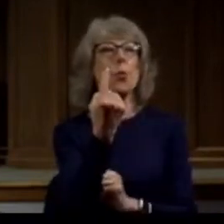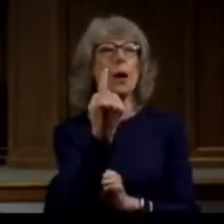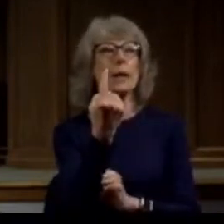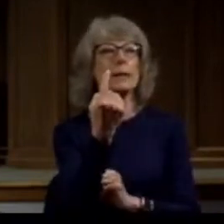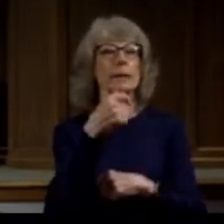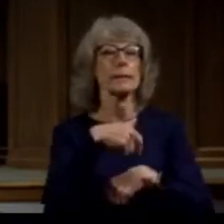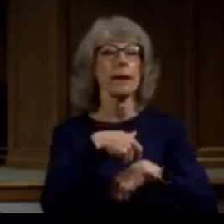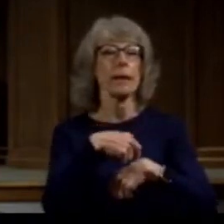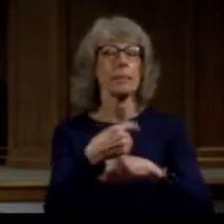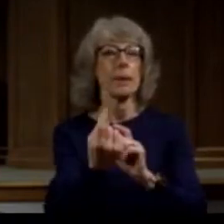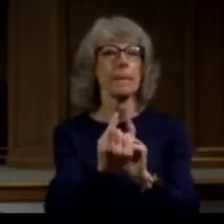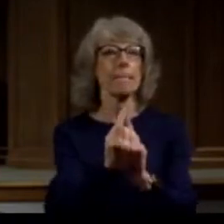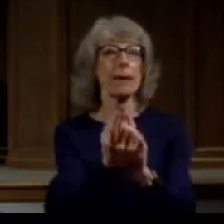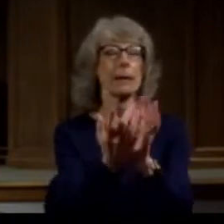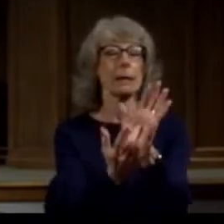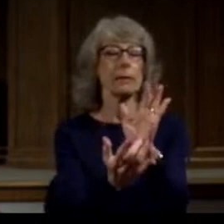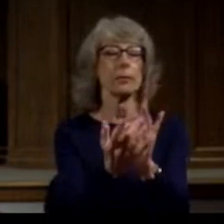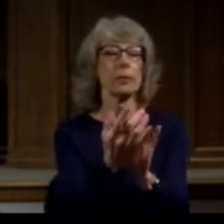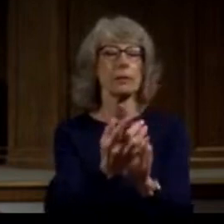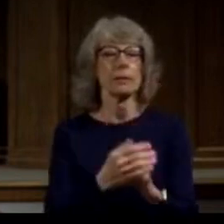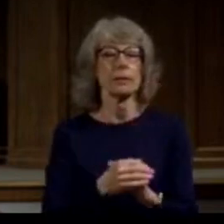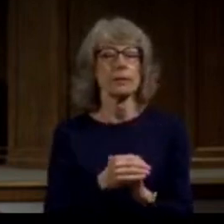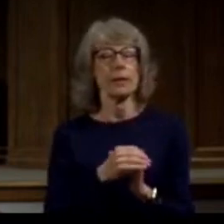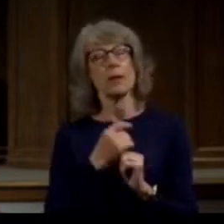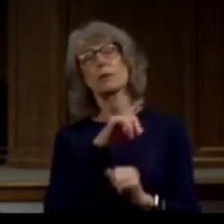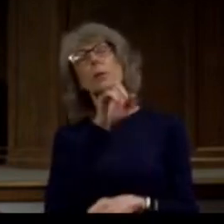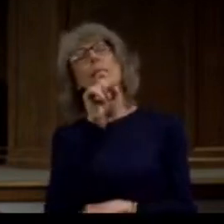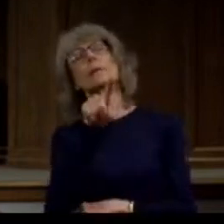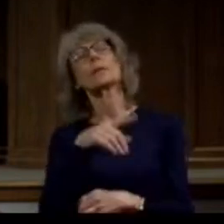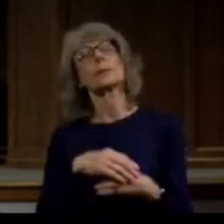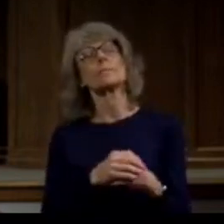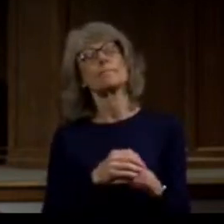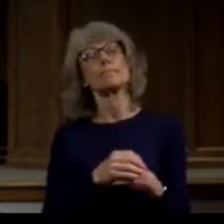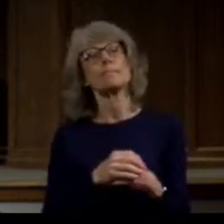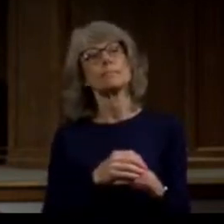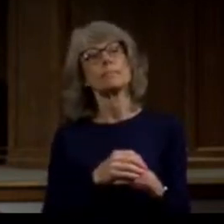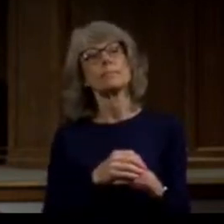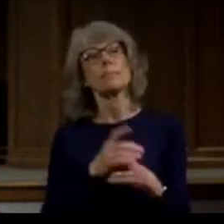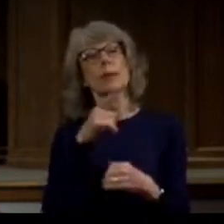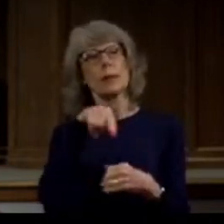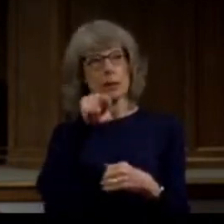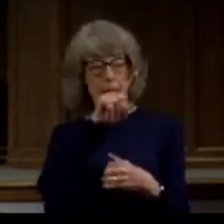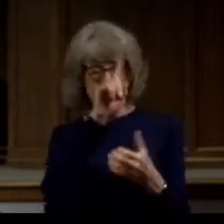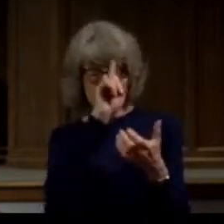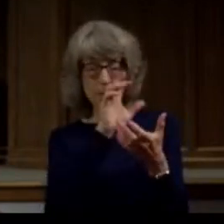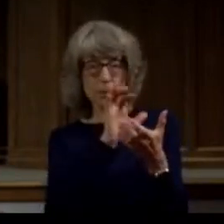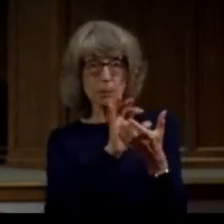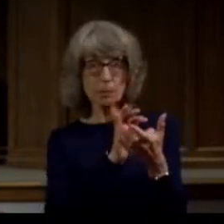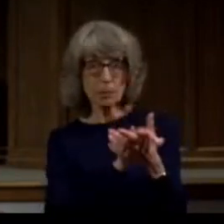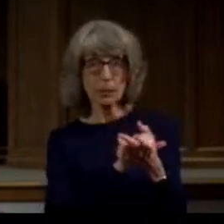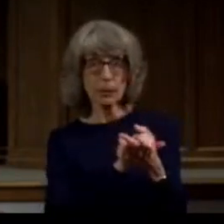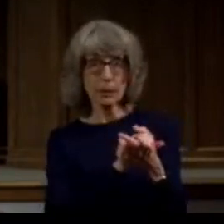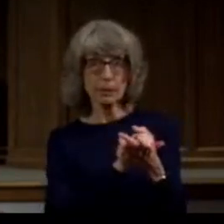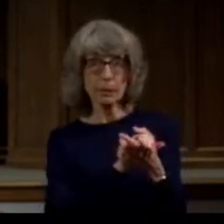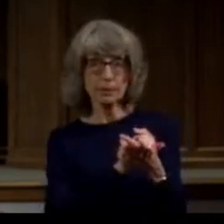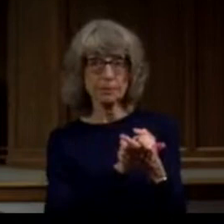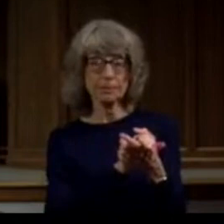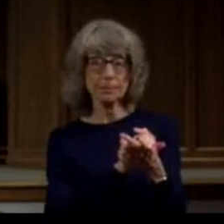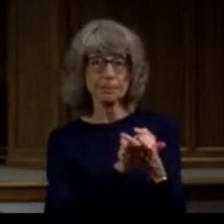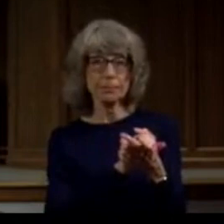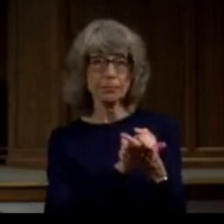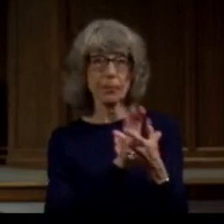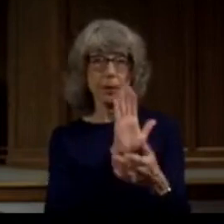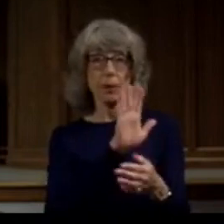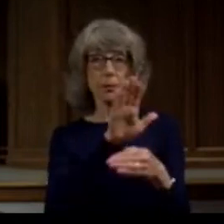we start moving into this thought today. Do you believe that your entire